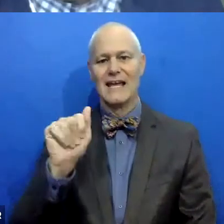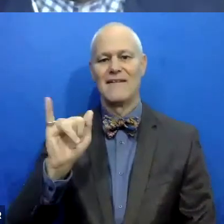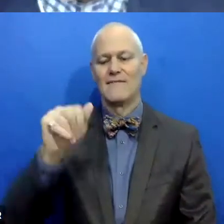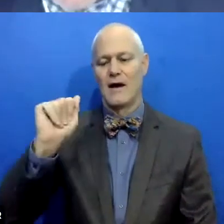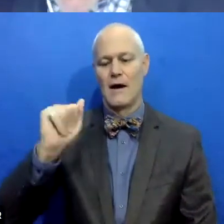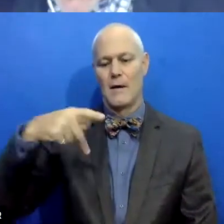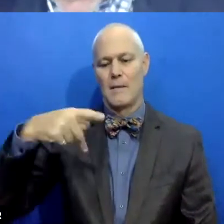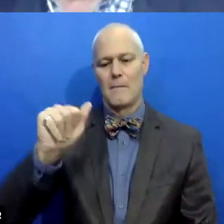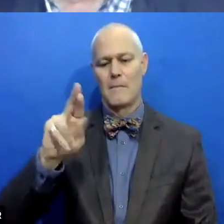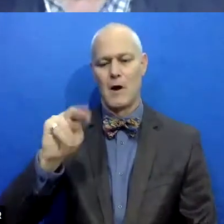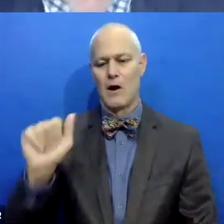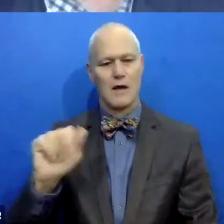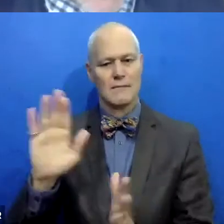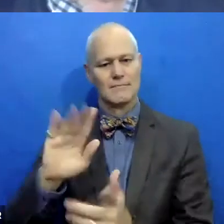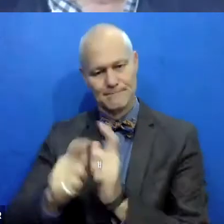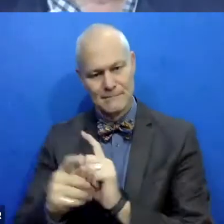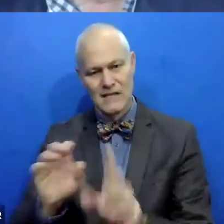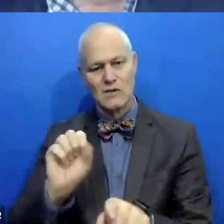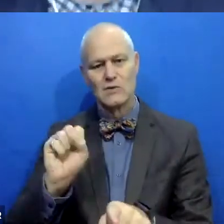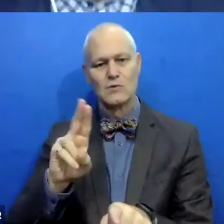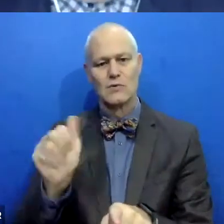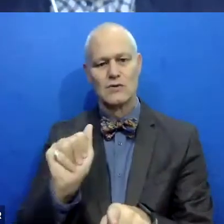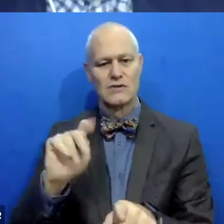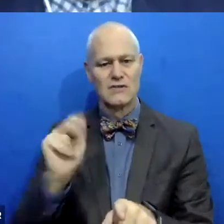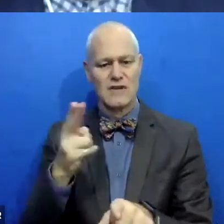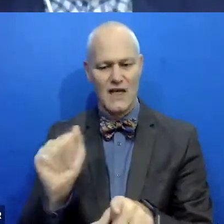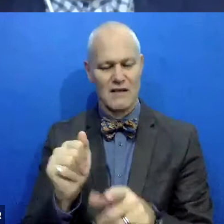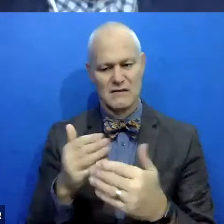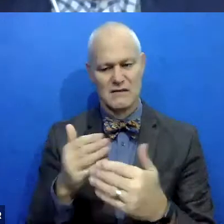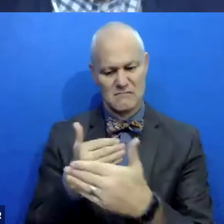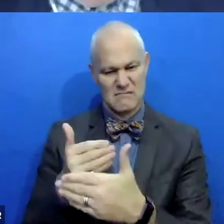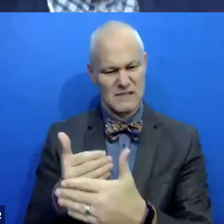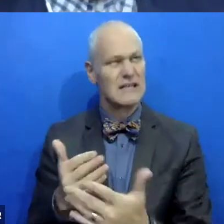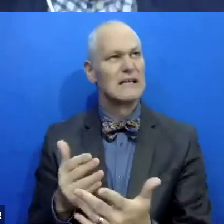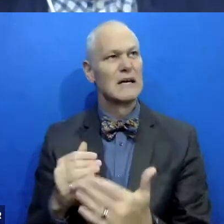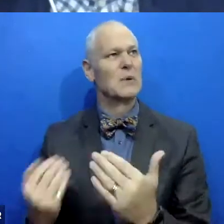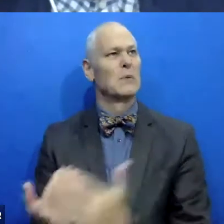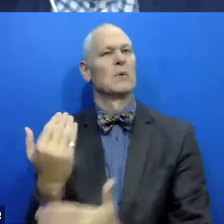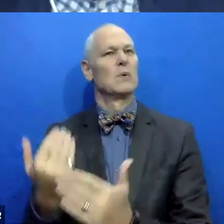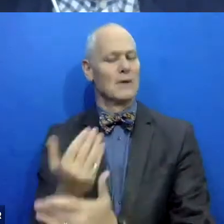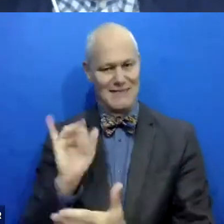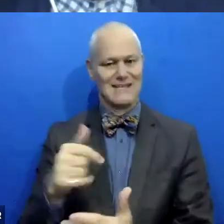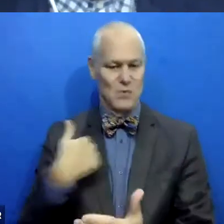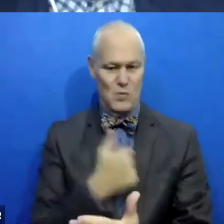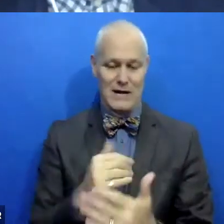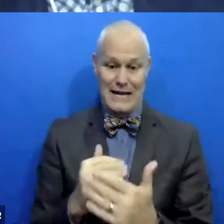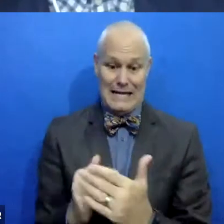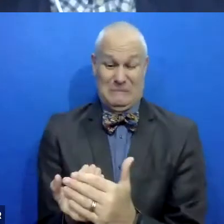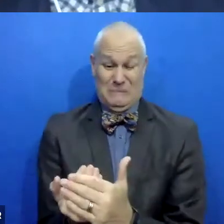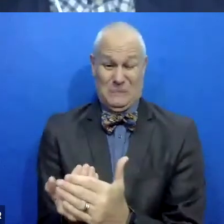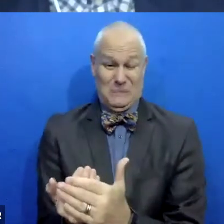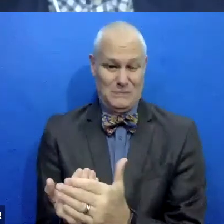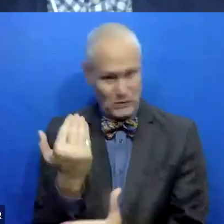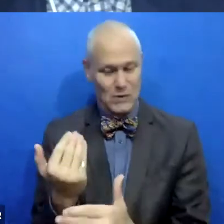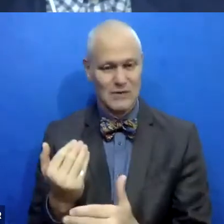in is nascent, I don't know what is newer than nascent, but that's where we are. We're trying